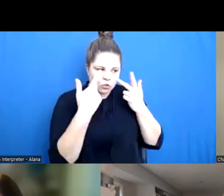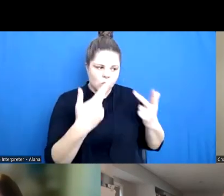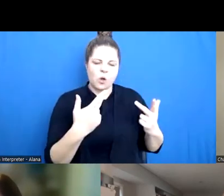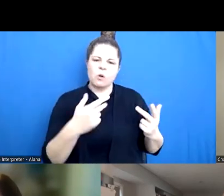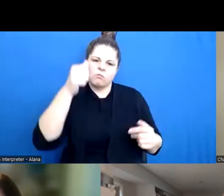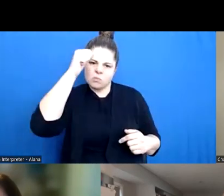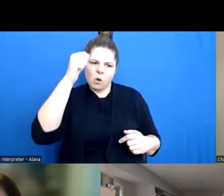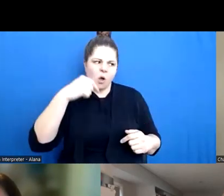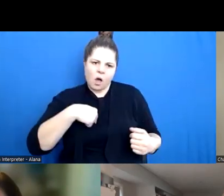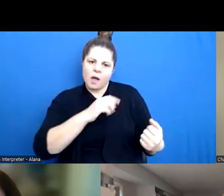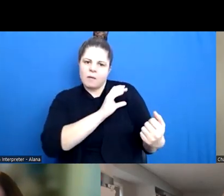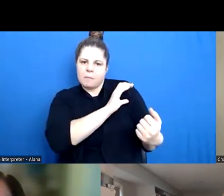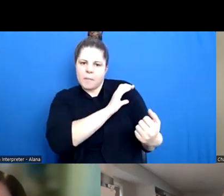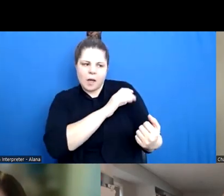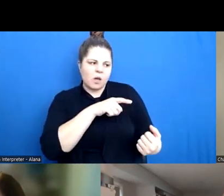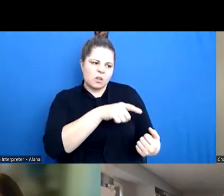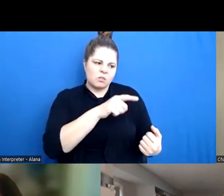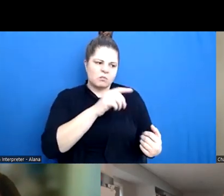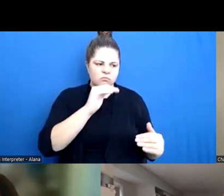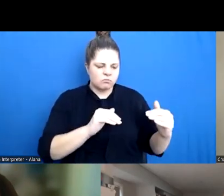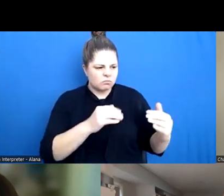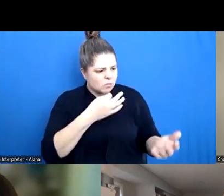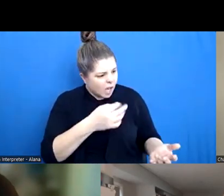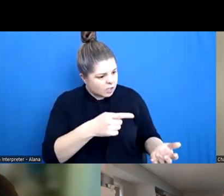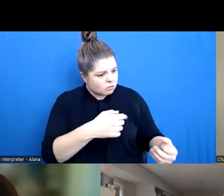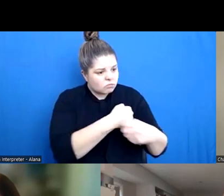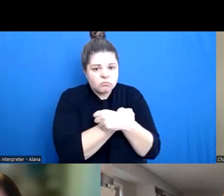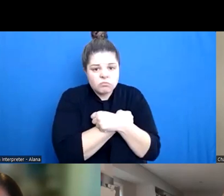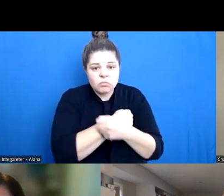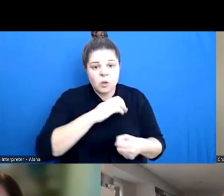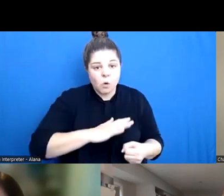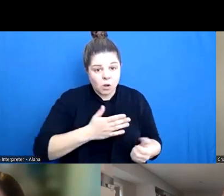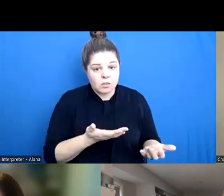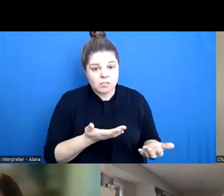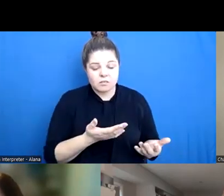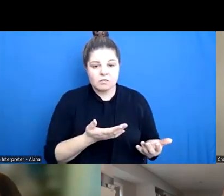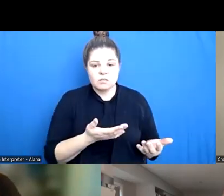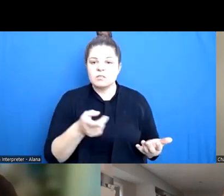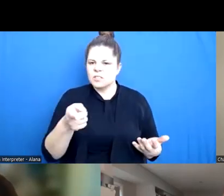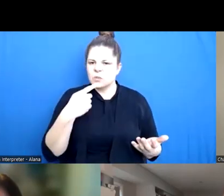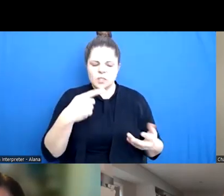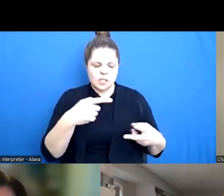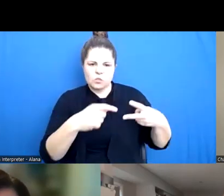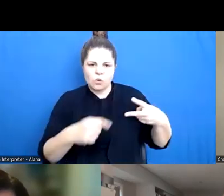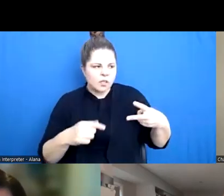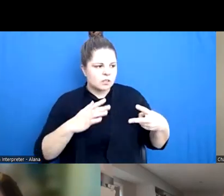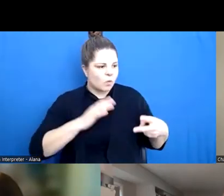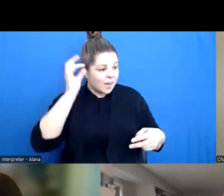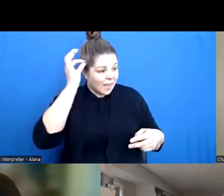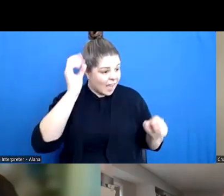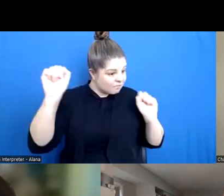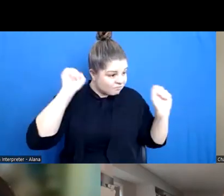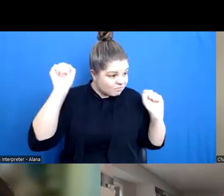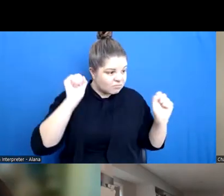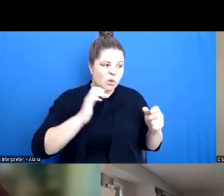with our children by asking them if we can give them a hug, or by offering them, as you said, Chanel, a choice between how they want their hair dried, or what